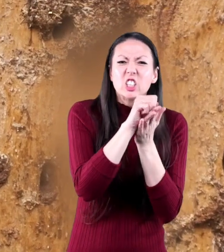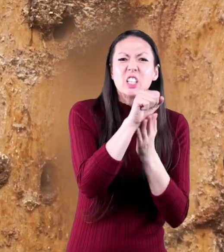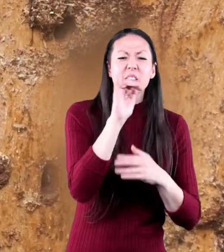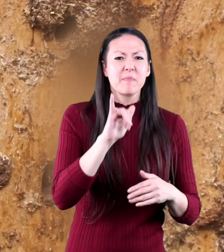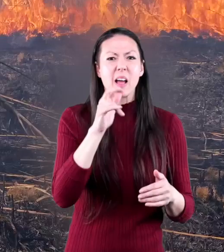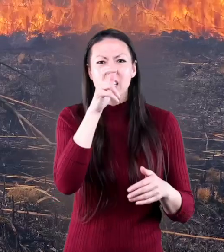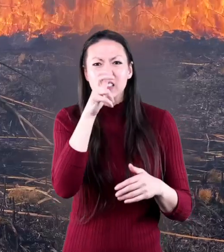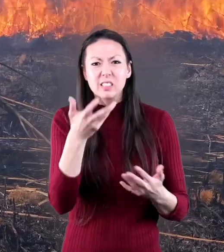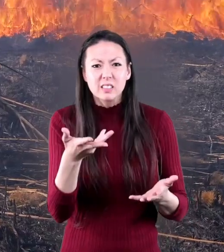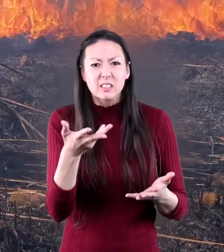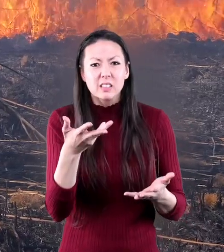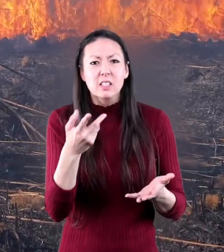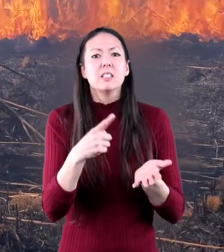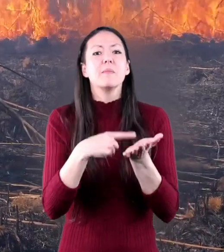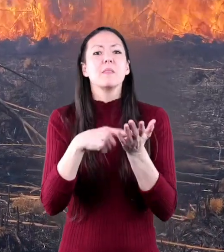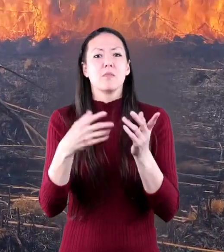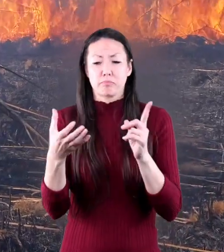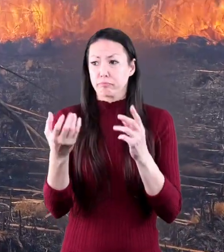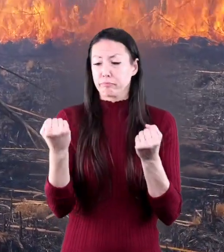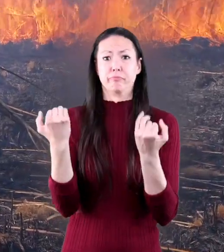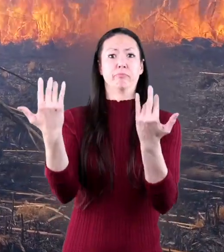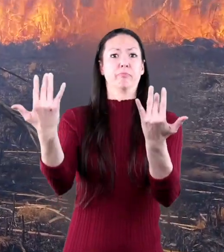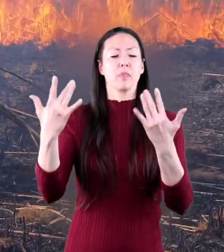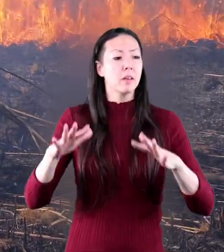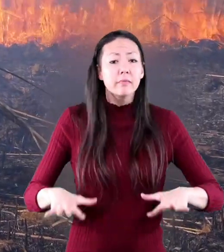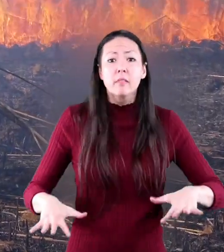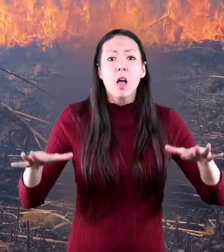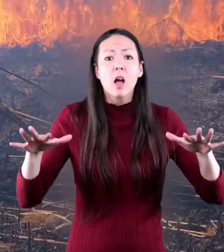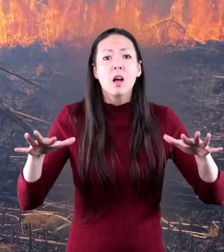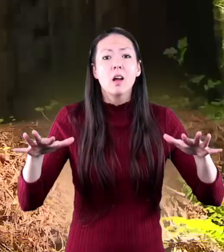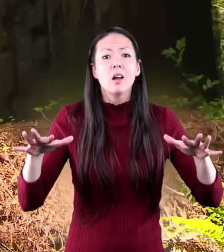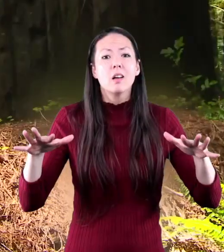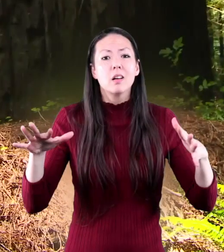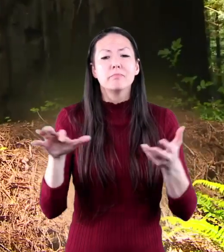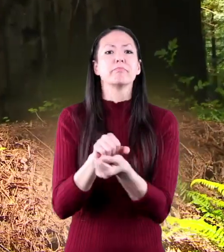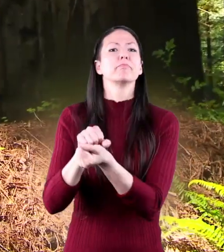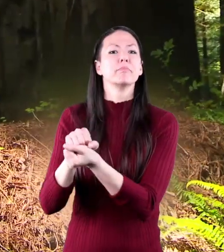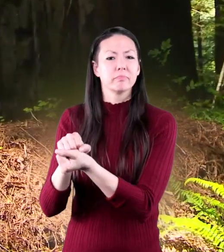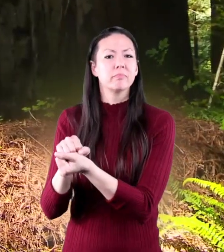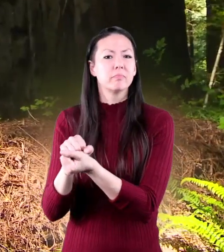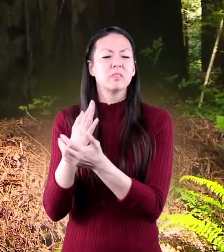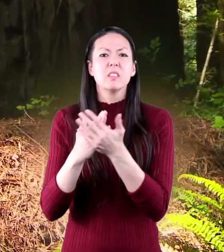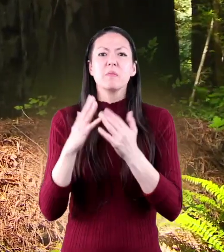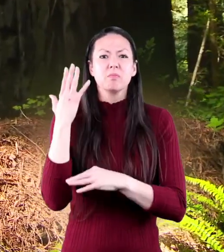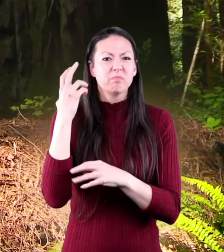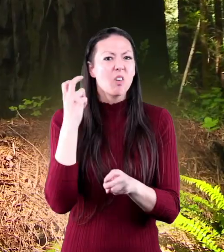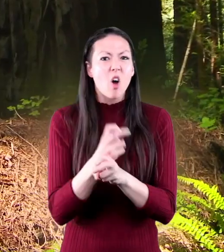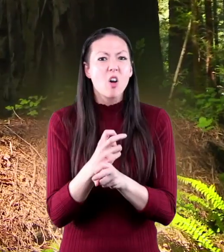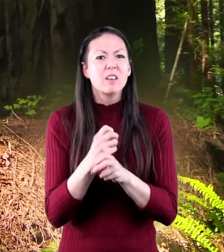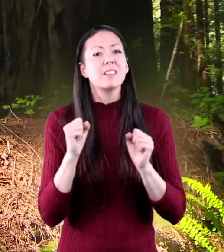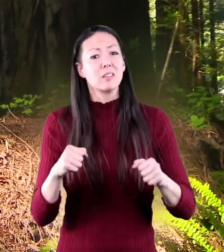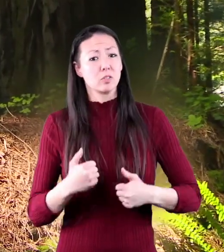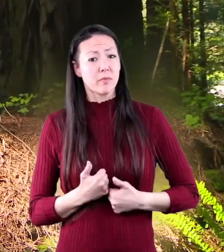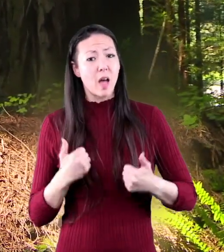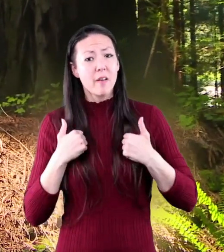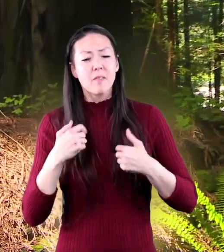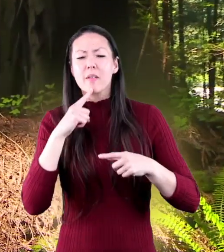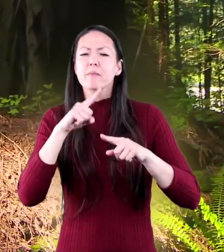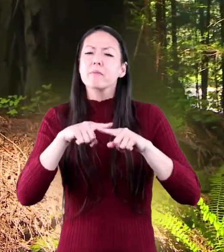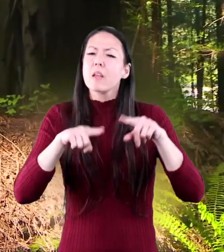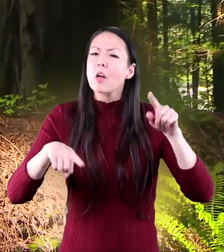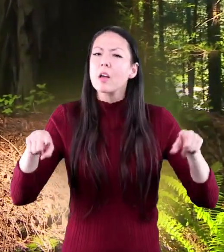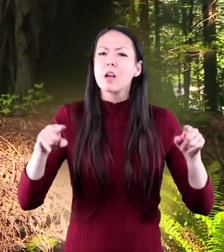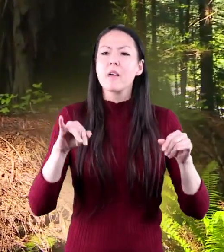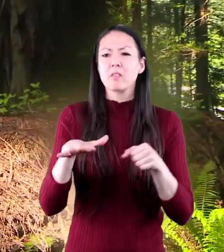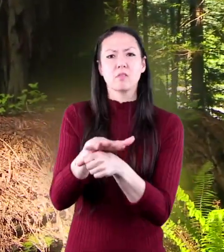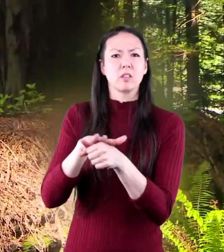insects, and sometimes get caught up in fires and floods. But otherwise, trees are very hardy and can survive a lot